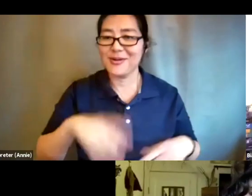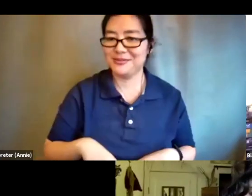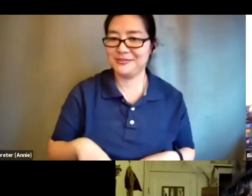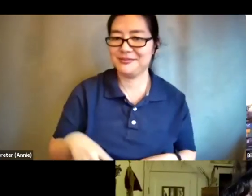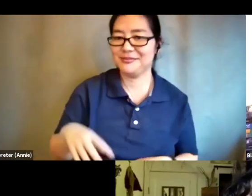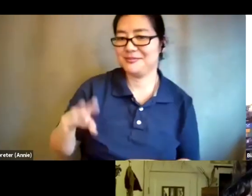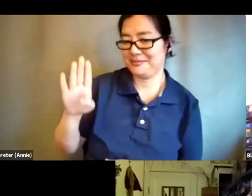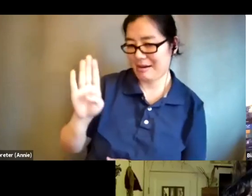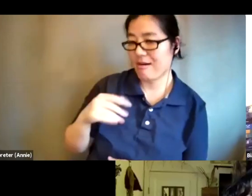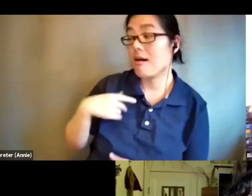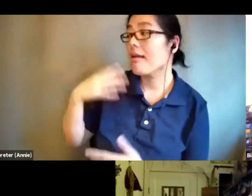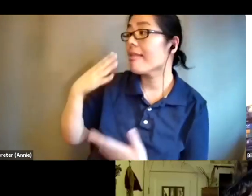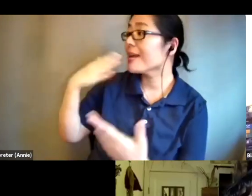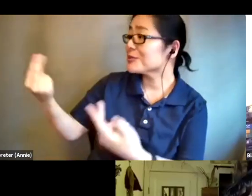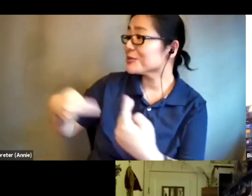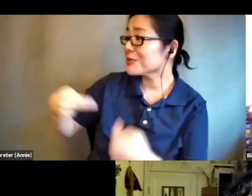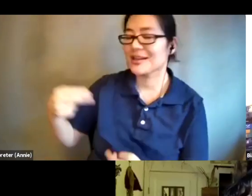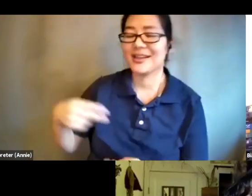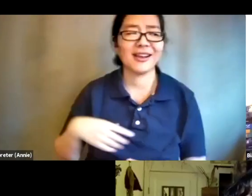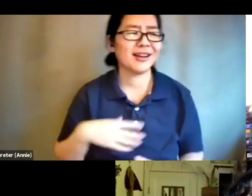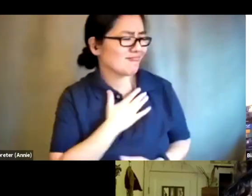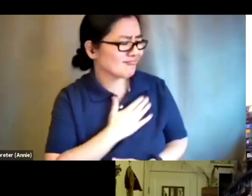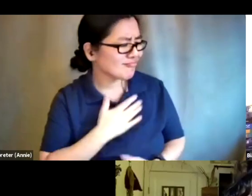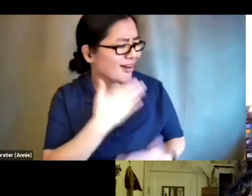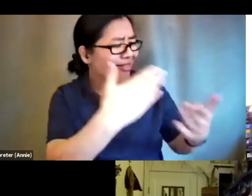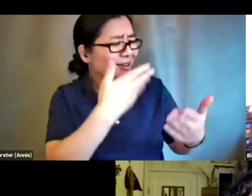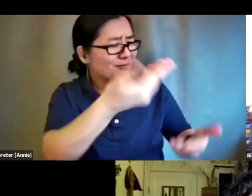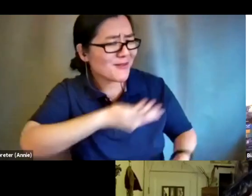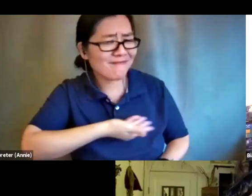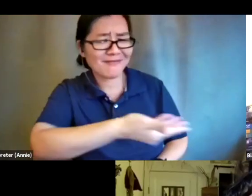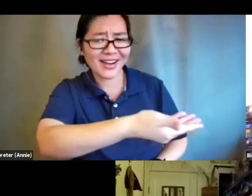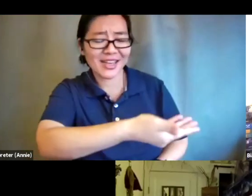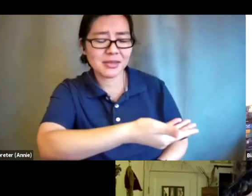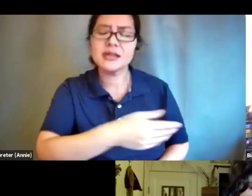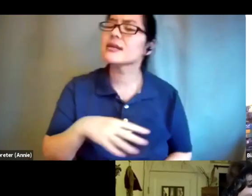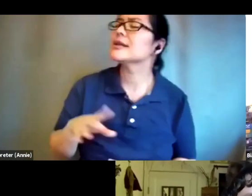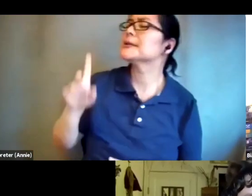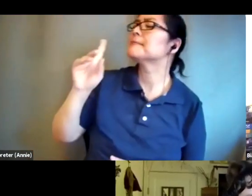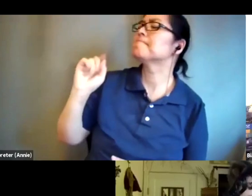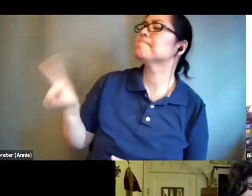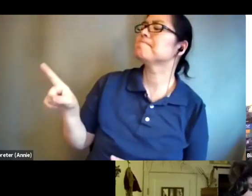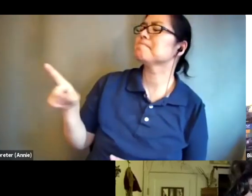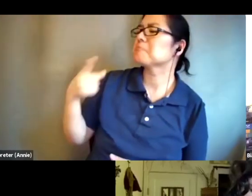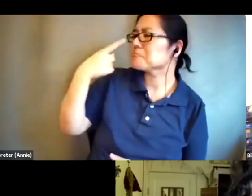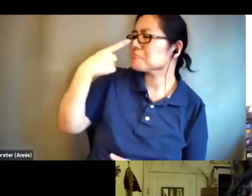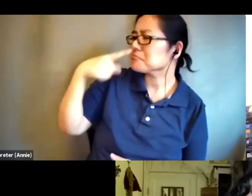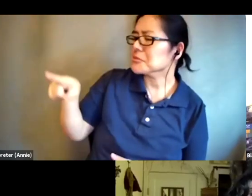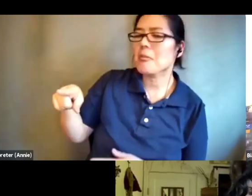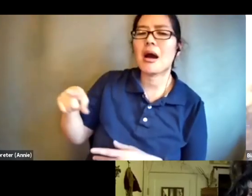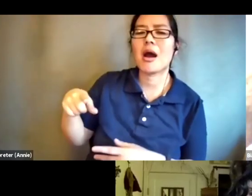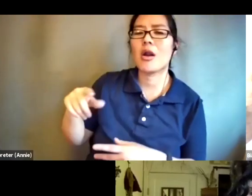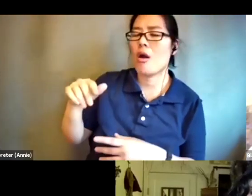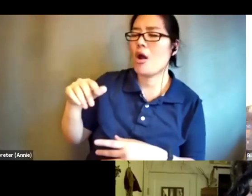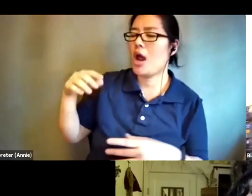us my pleasure thanks for inviting me yeah nomi could you um give us an audio description of yourself